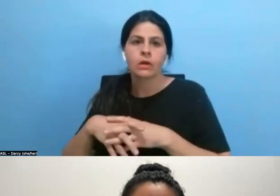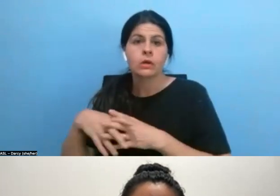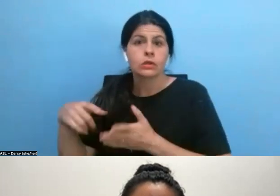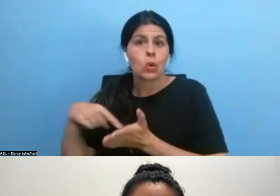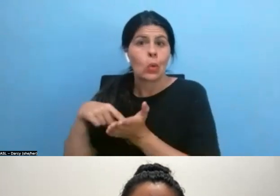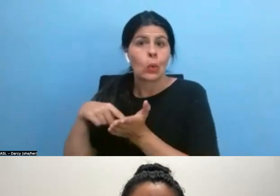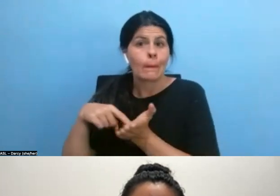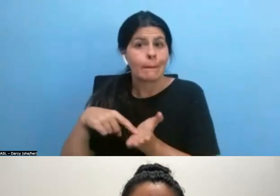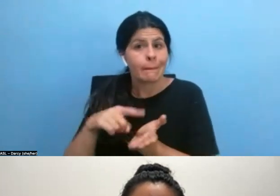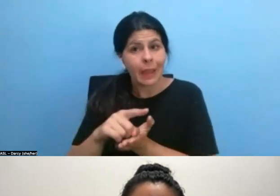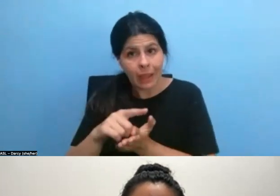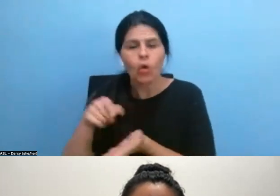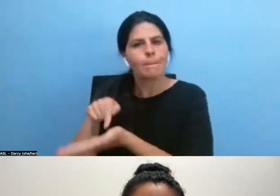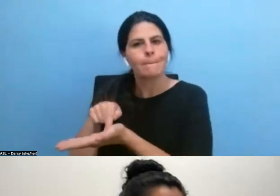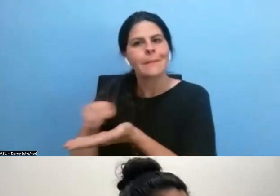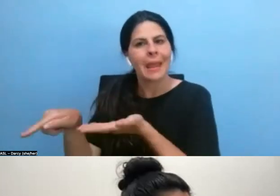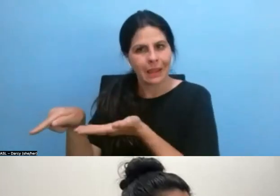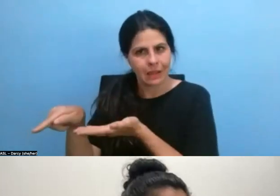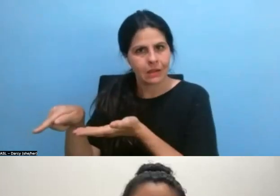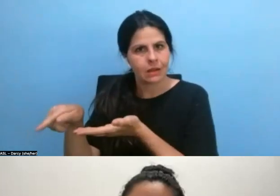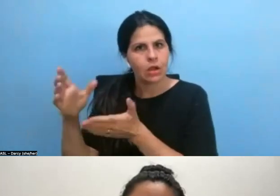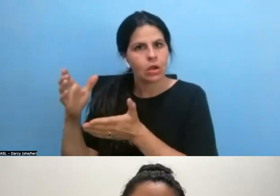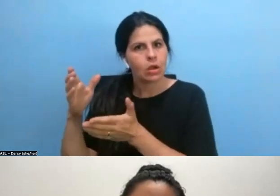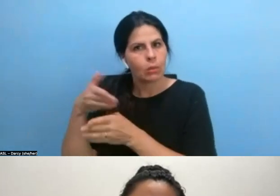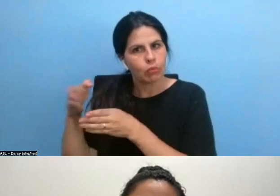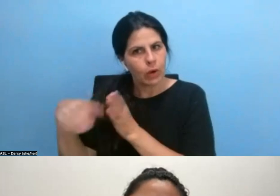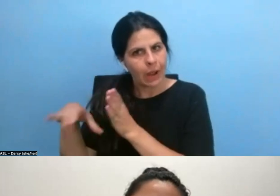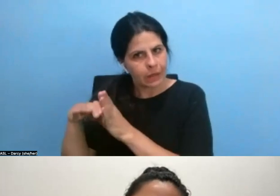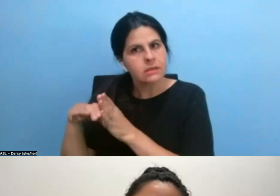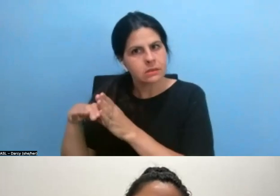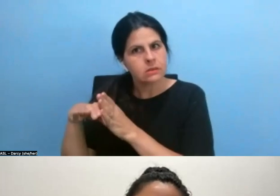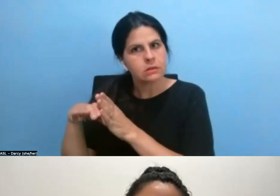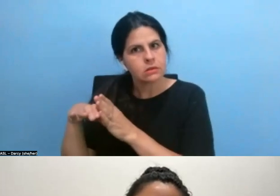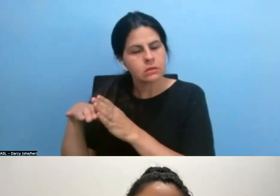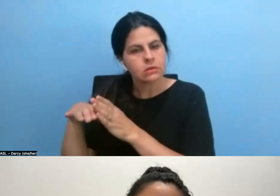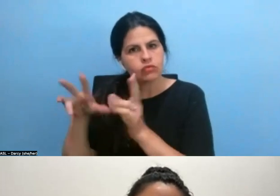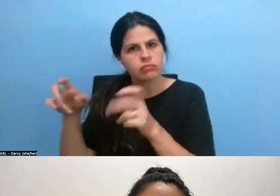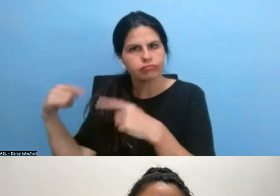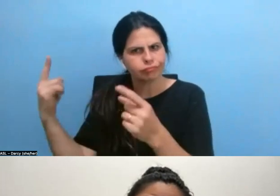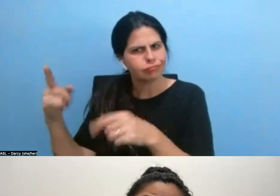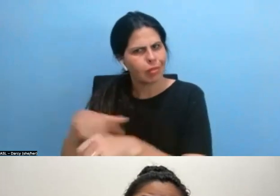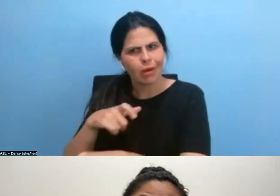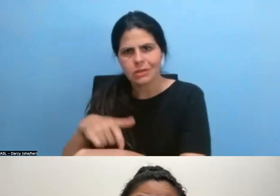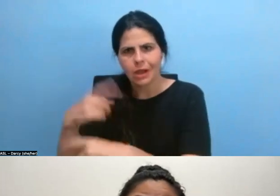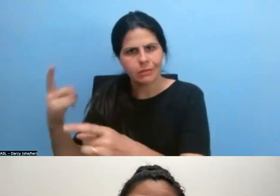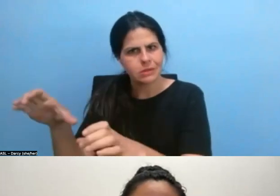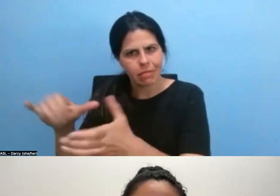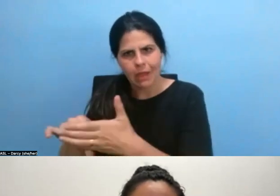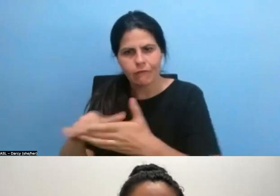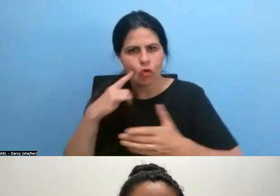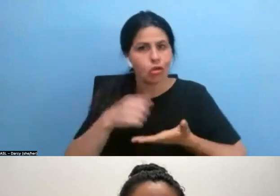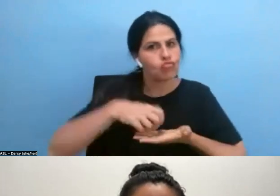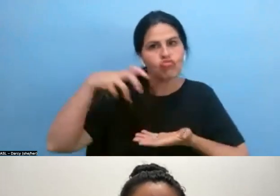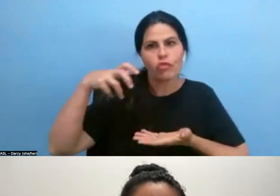contributors to projects. It's something that has long been done for the rich and the wealthy and celebrity bio docs